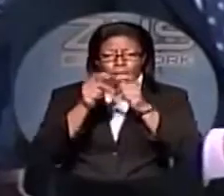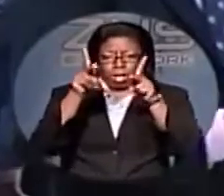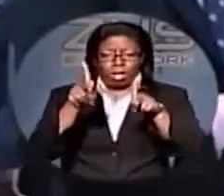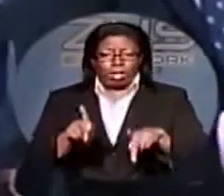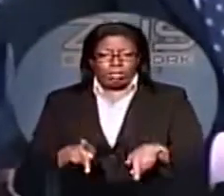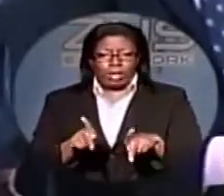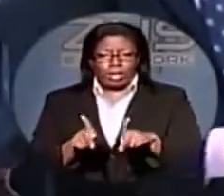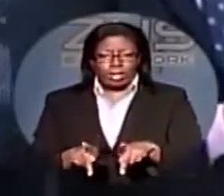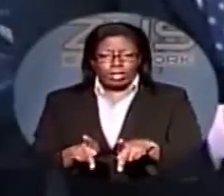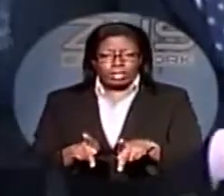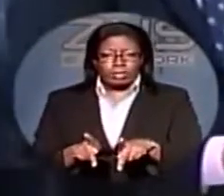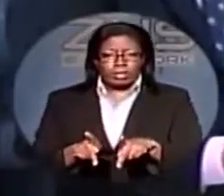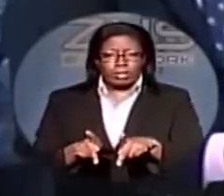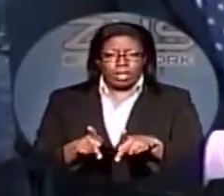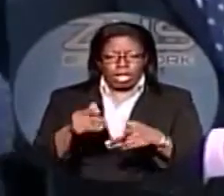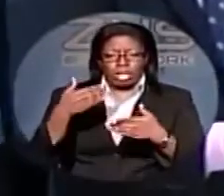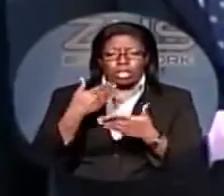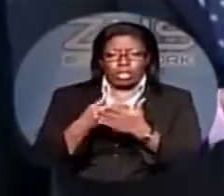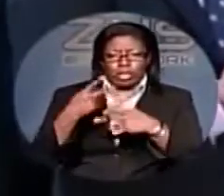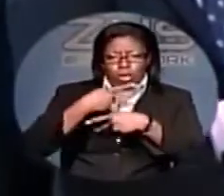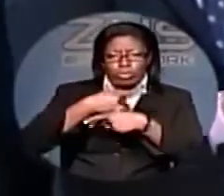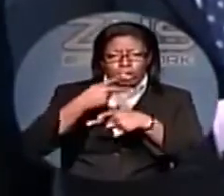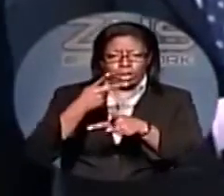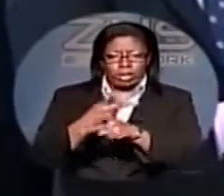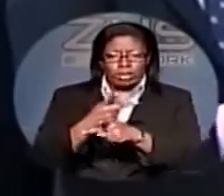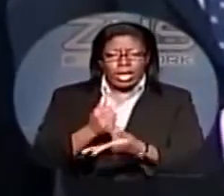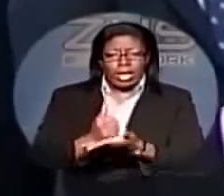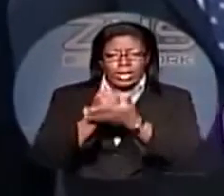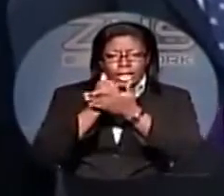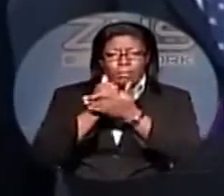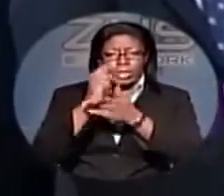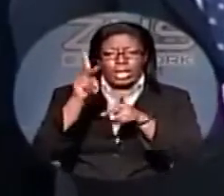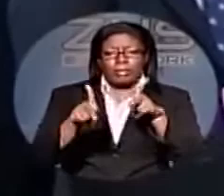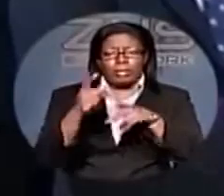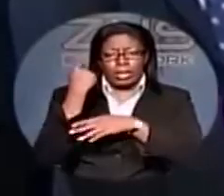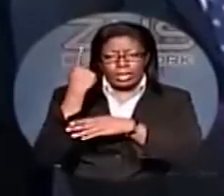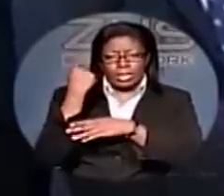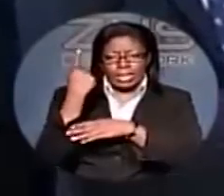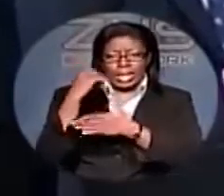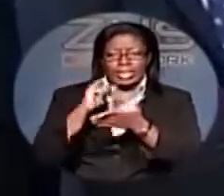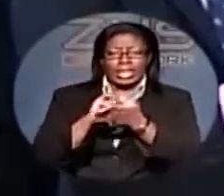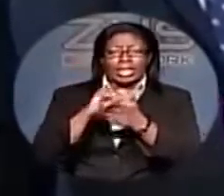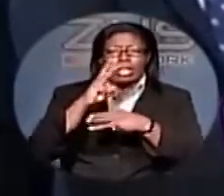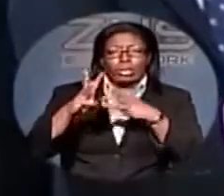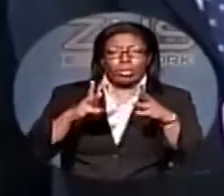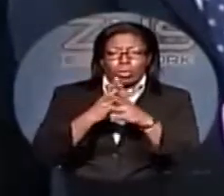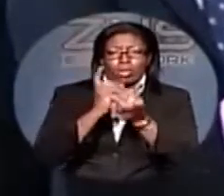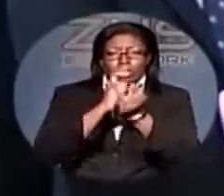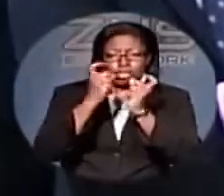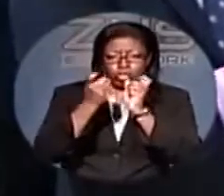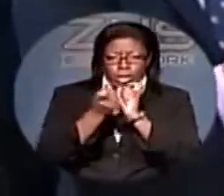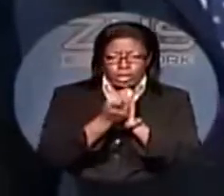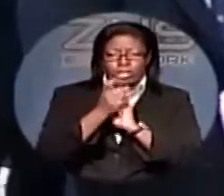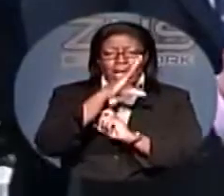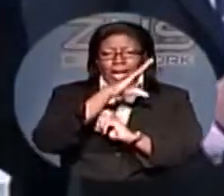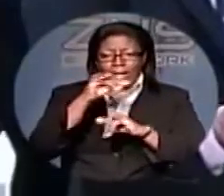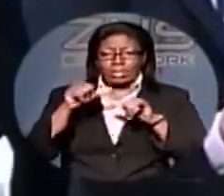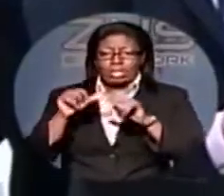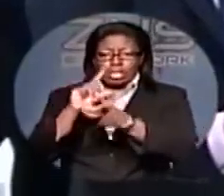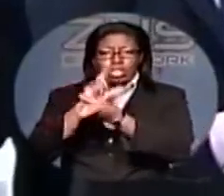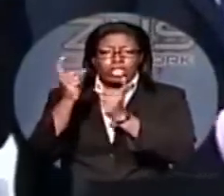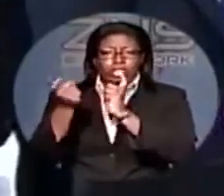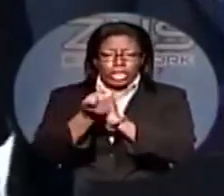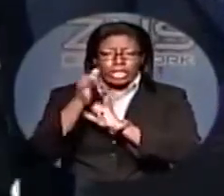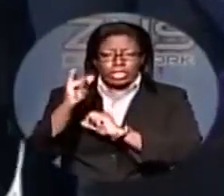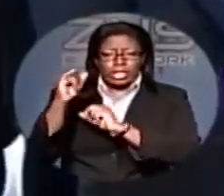the products and the services and the capability and helping people understand, you know, the world has changed. It is changing. And the Bahamas deserves